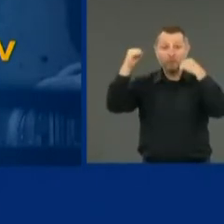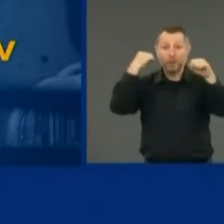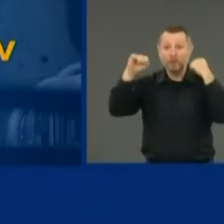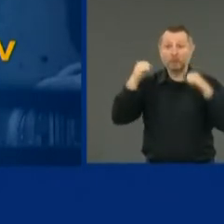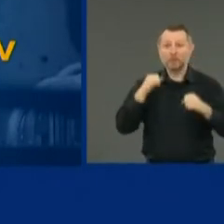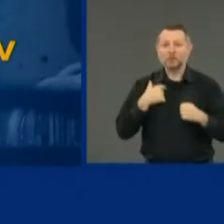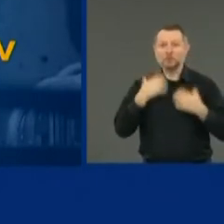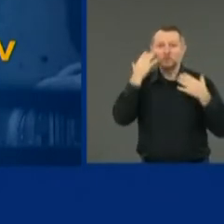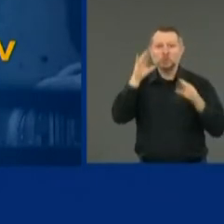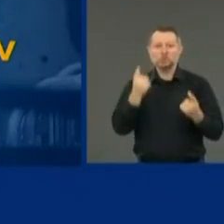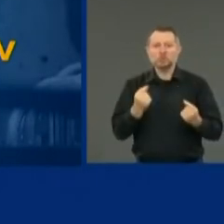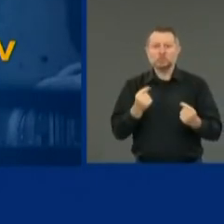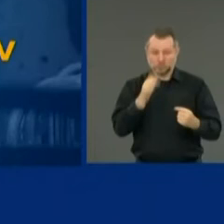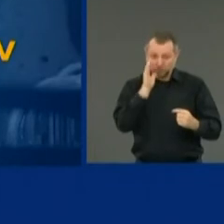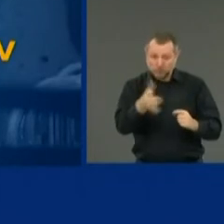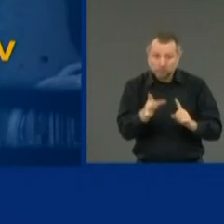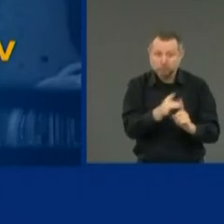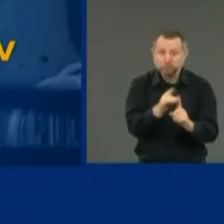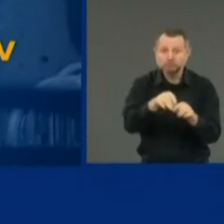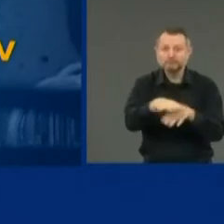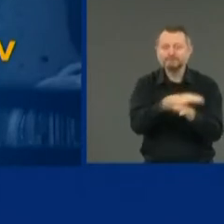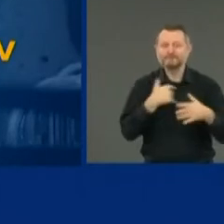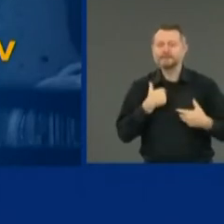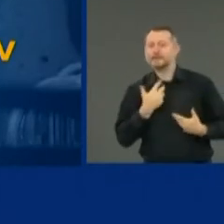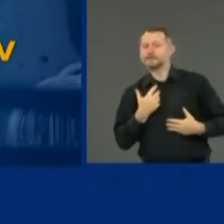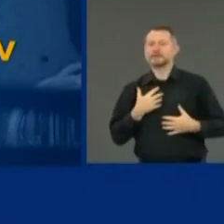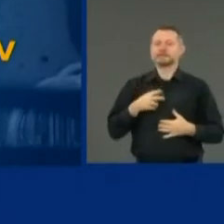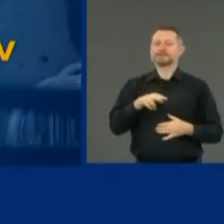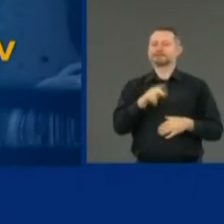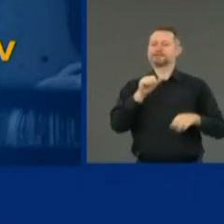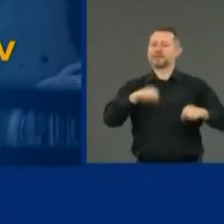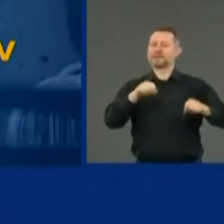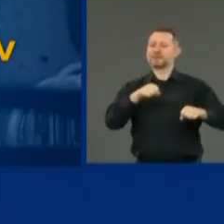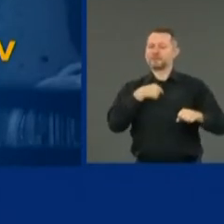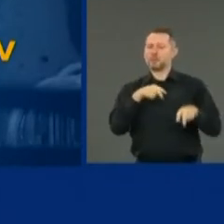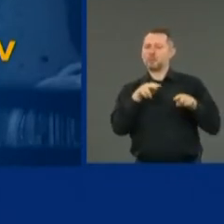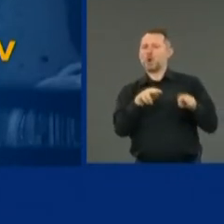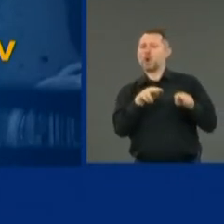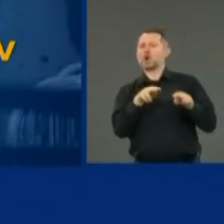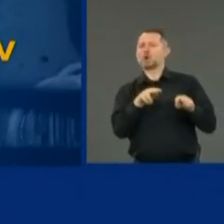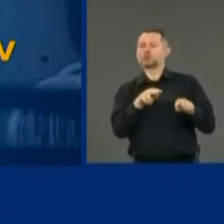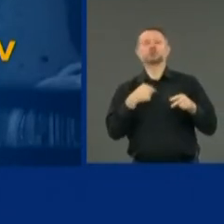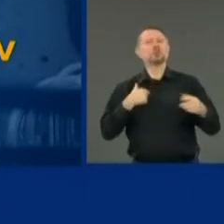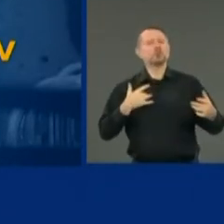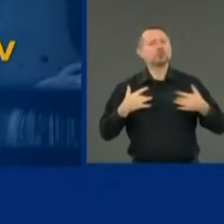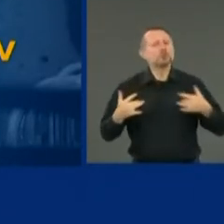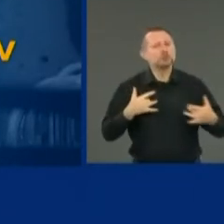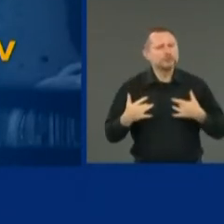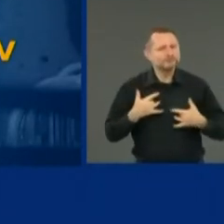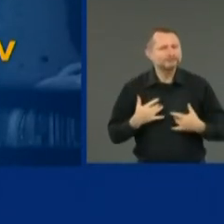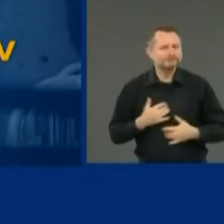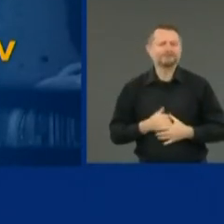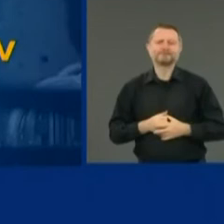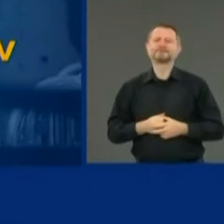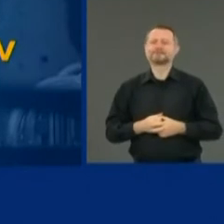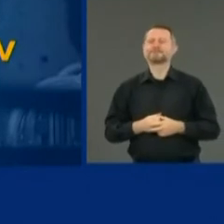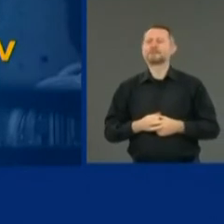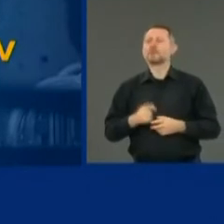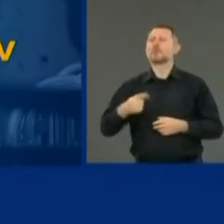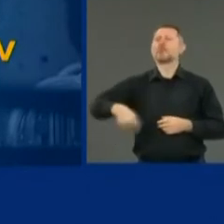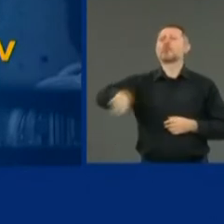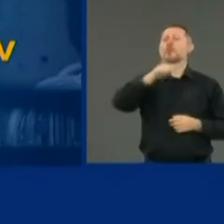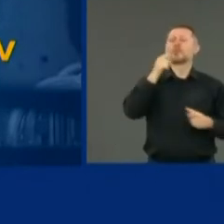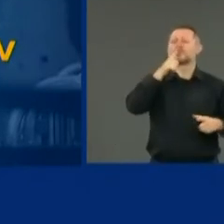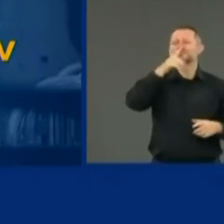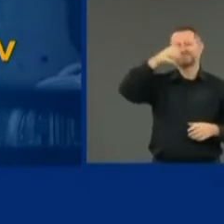effect of those protests are. And we're concerned about it. All the health experts I've